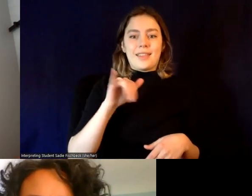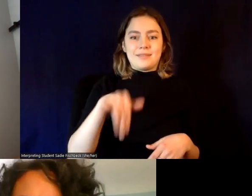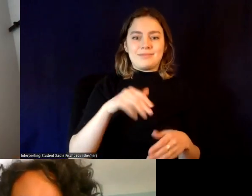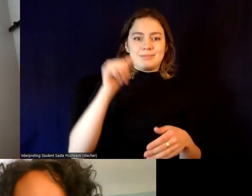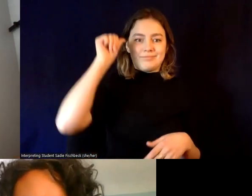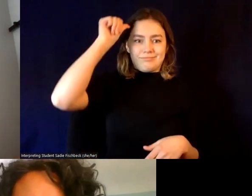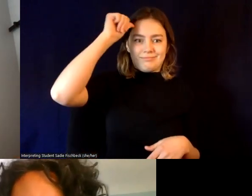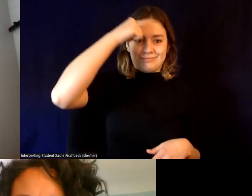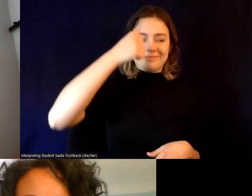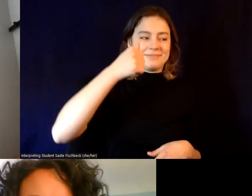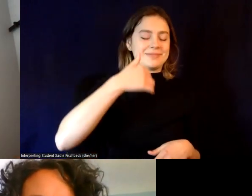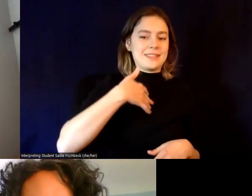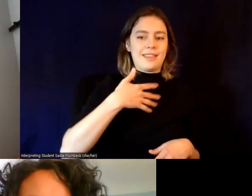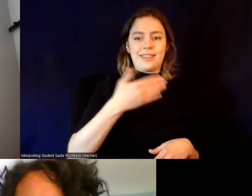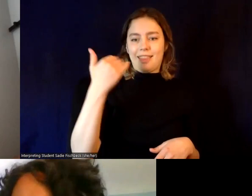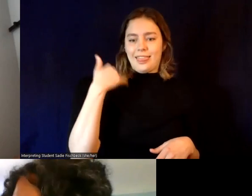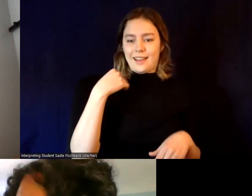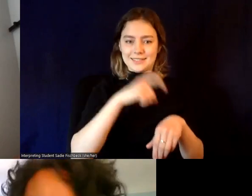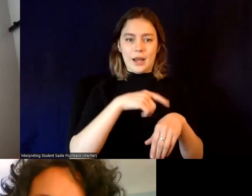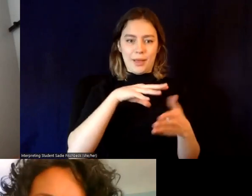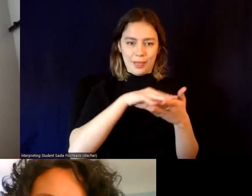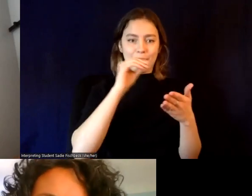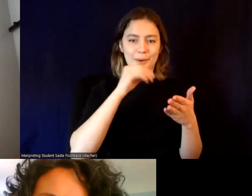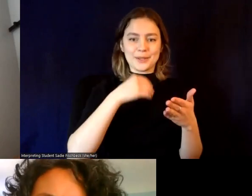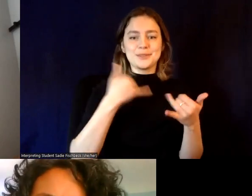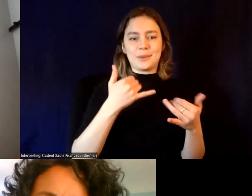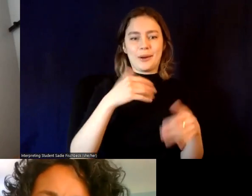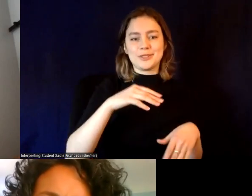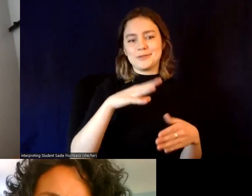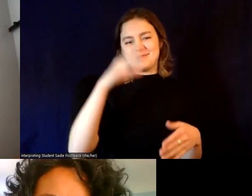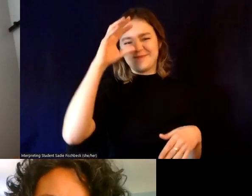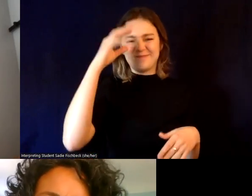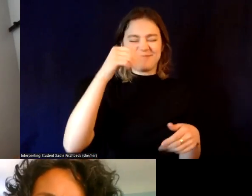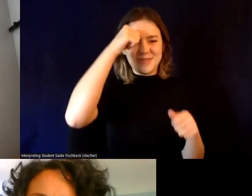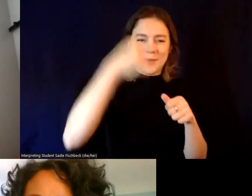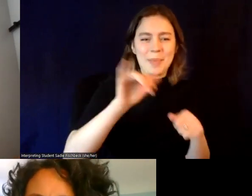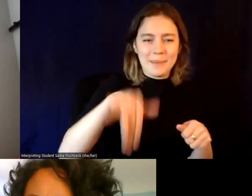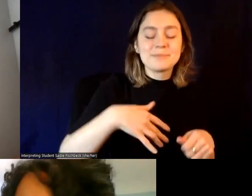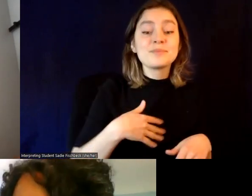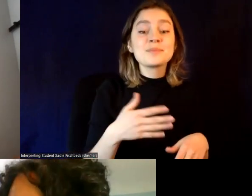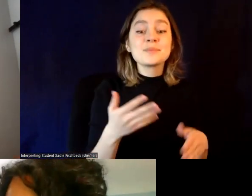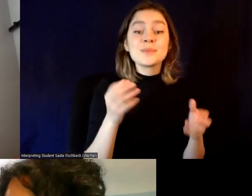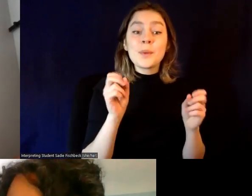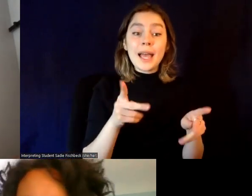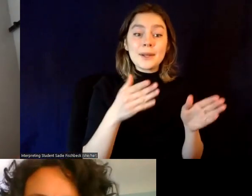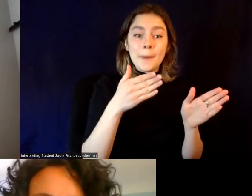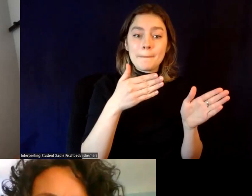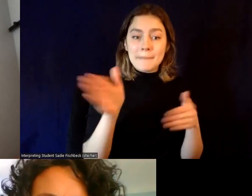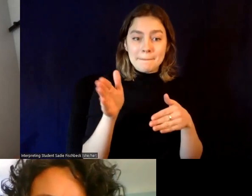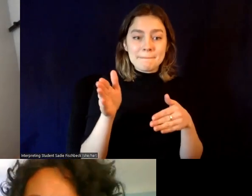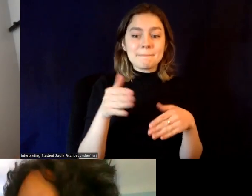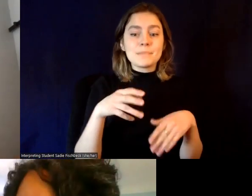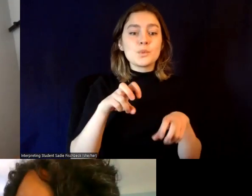time, so it's really good to see it again. Um, so let's pivot and hop into our panel.